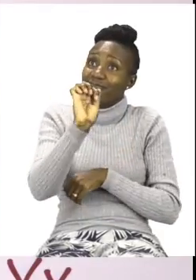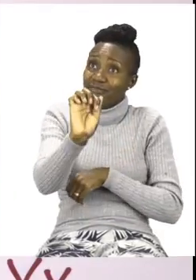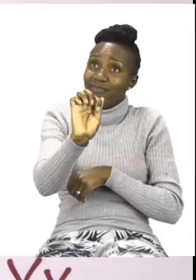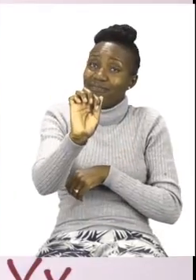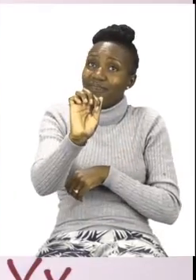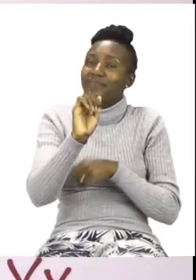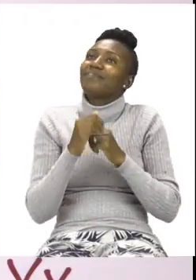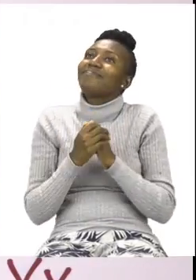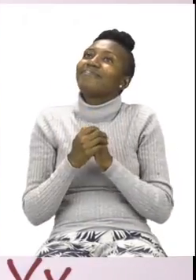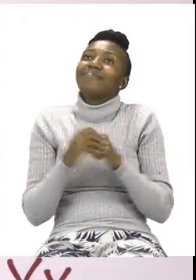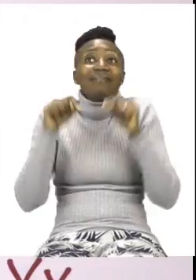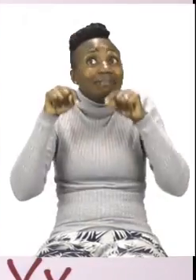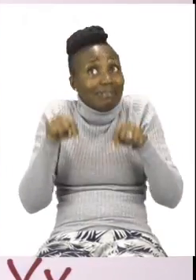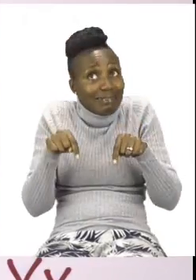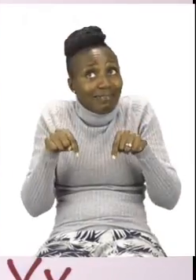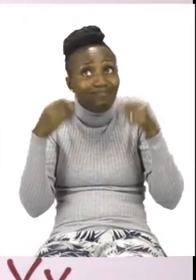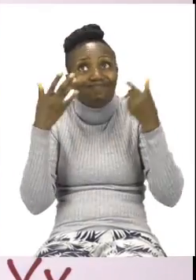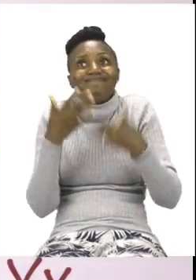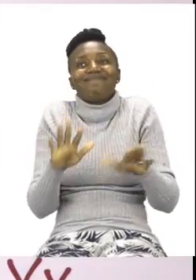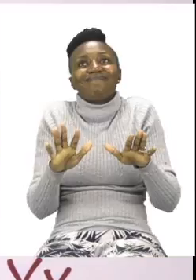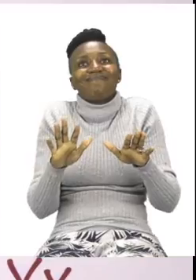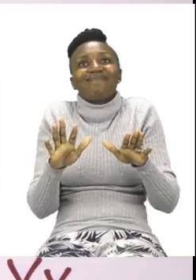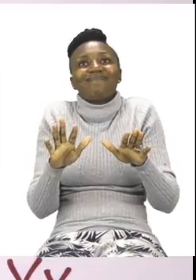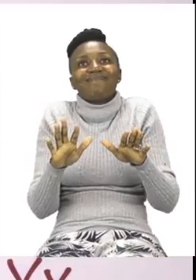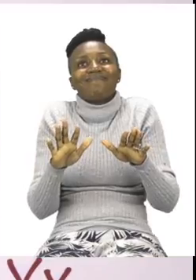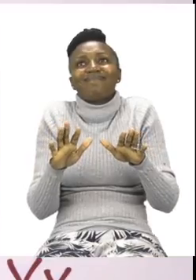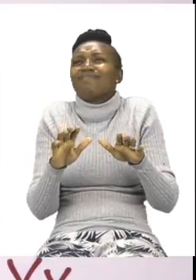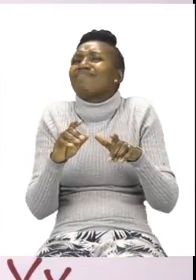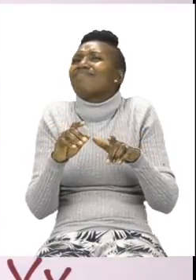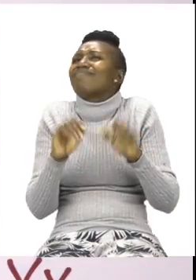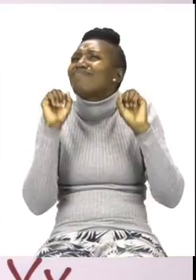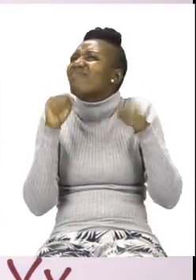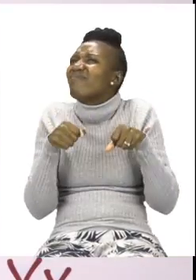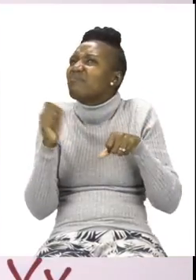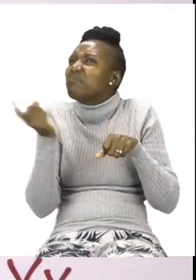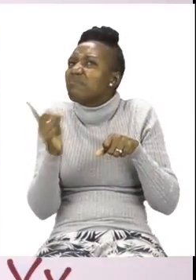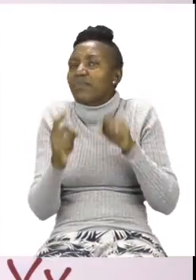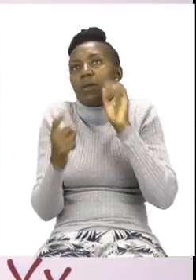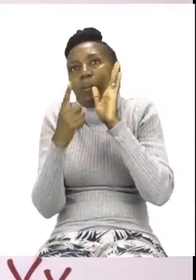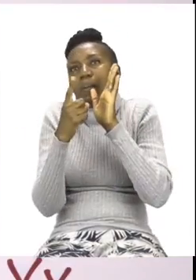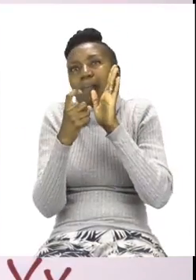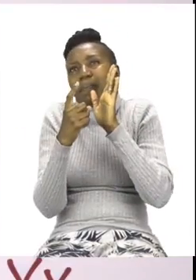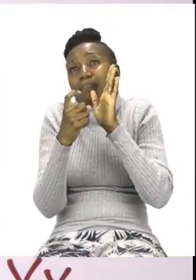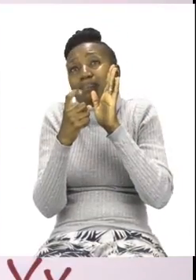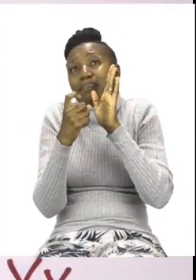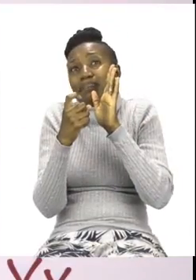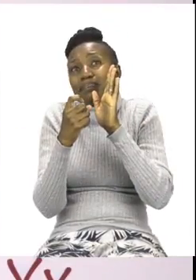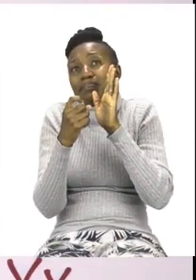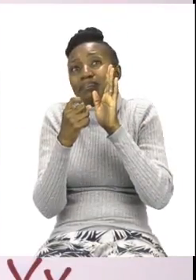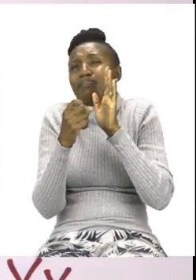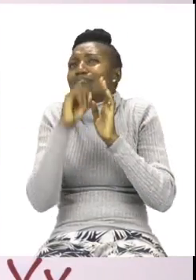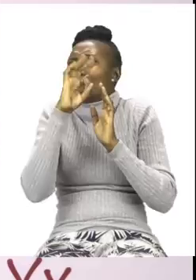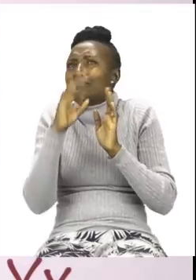So now that we are done with our lesson, we know that we have to sanitize. Remember, if you don't have